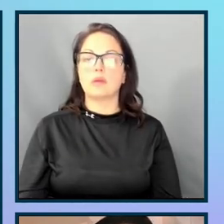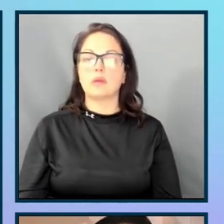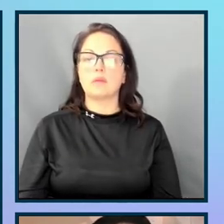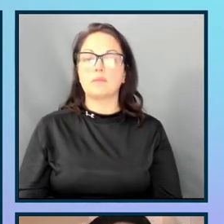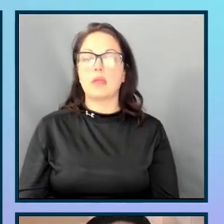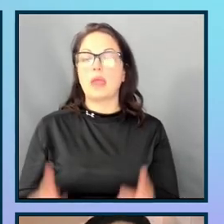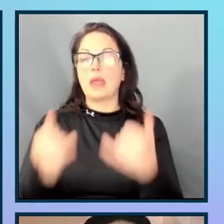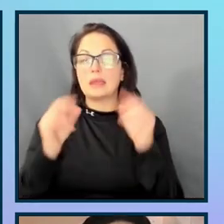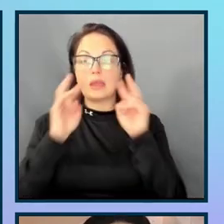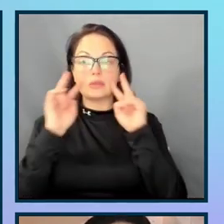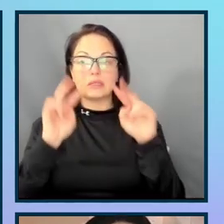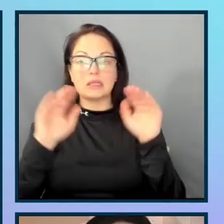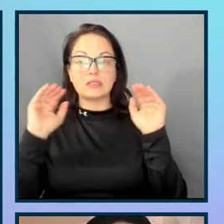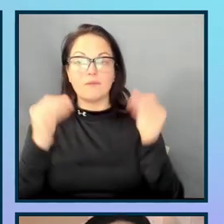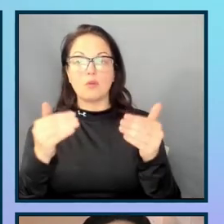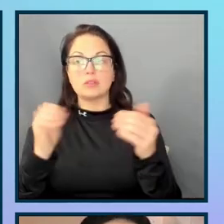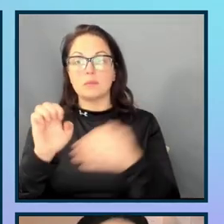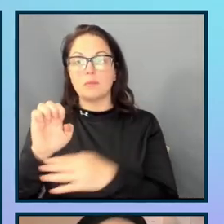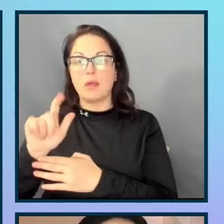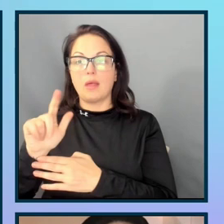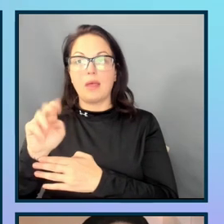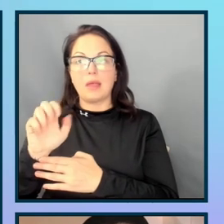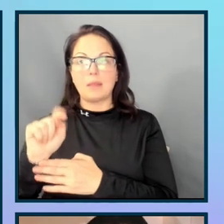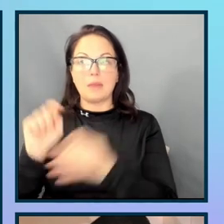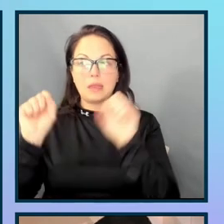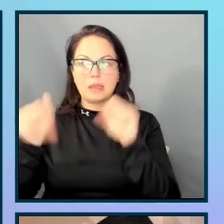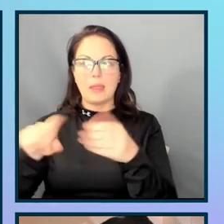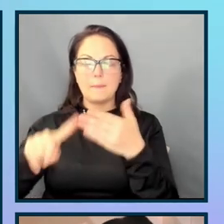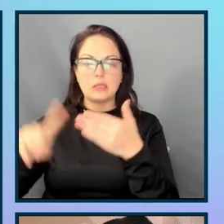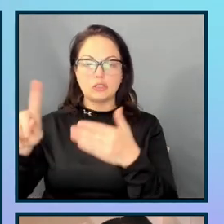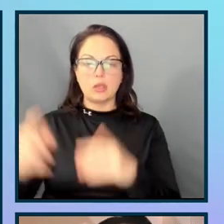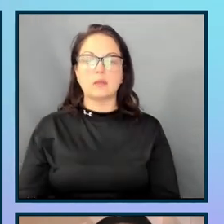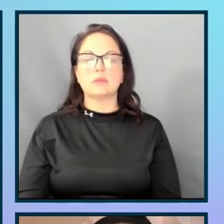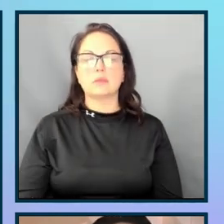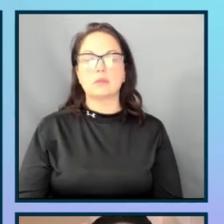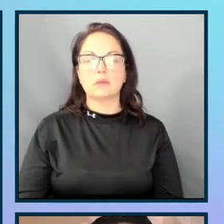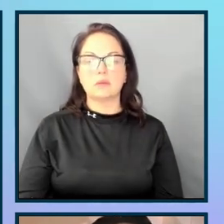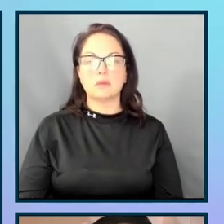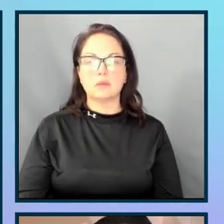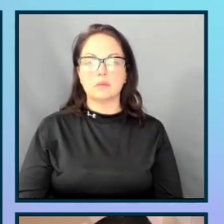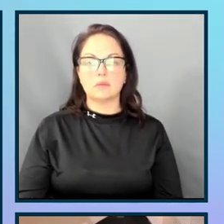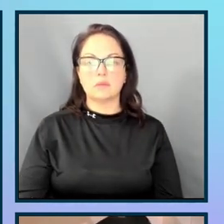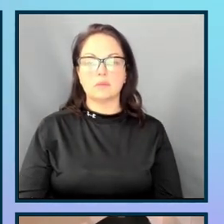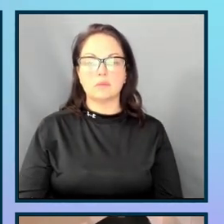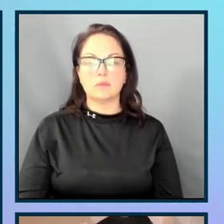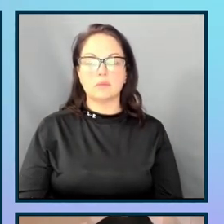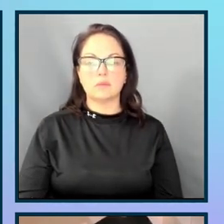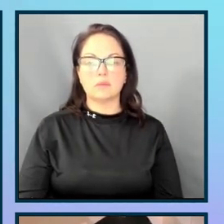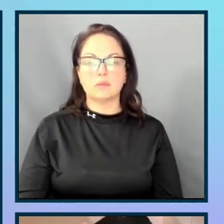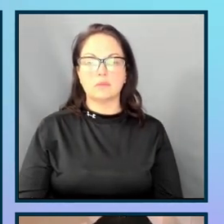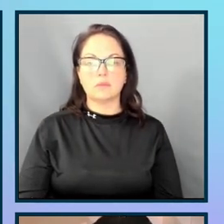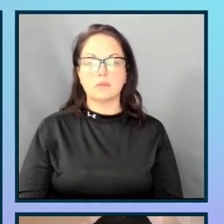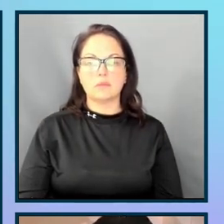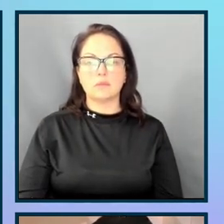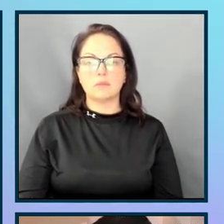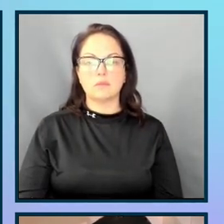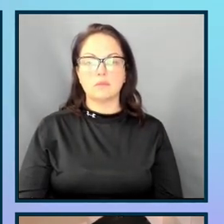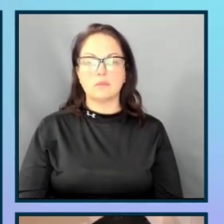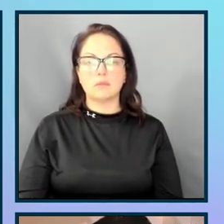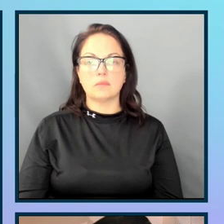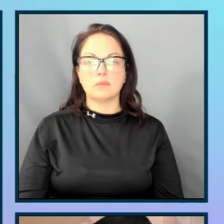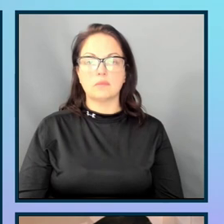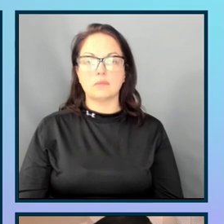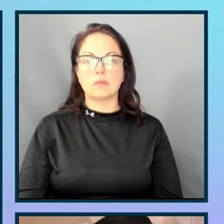and I can also see that it can be checked, right? So, let me go ahead and kind of start interacting with that.